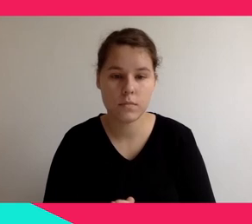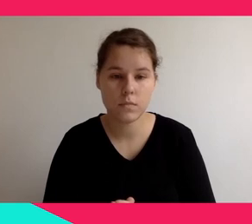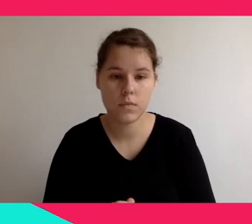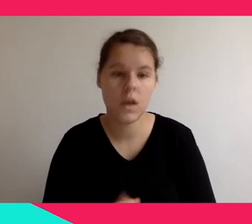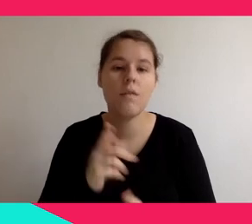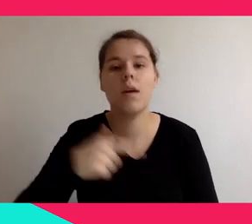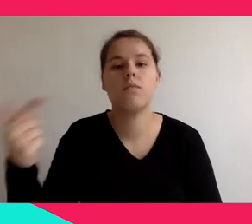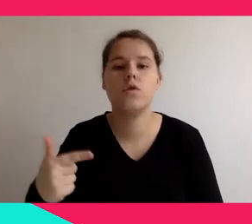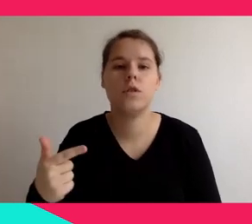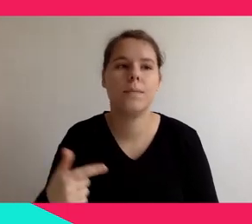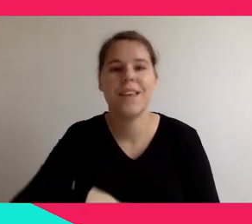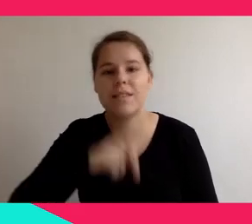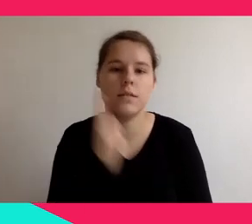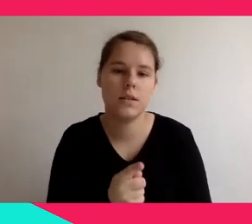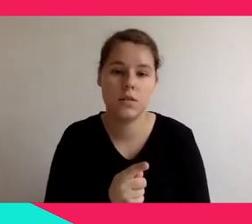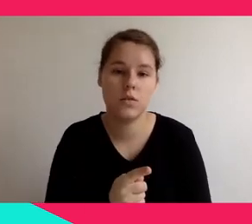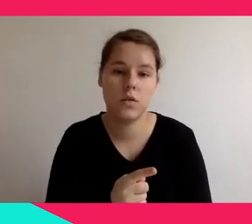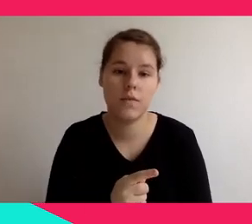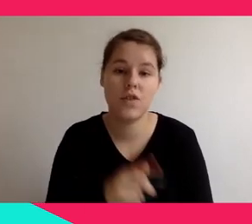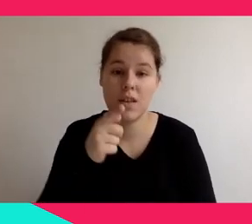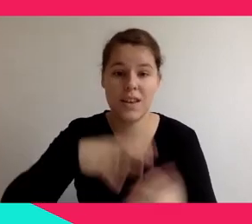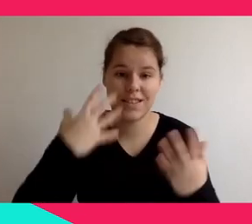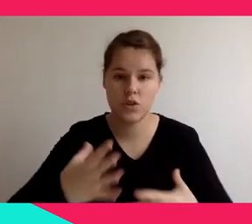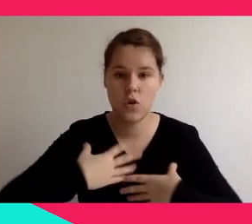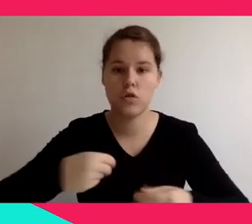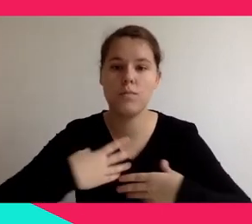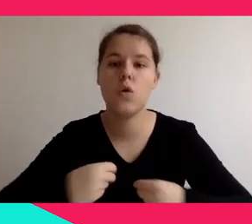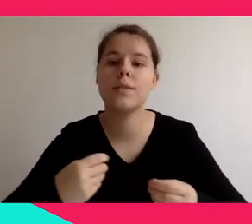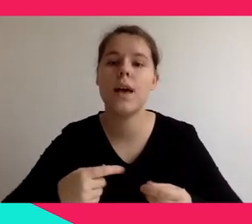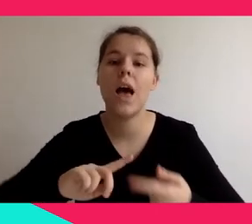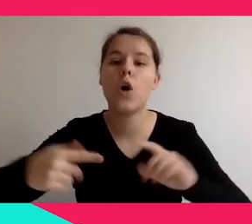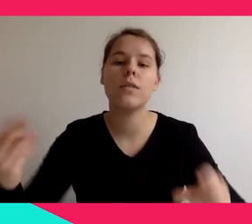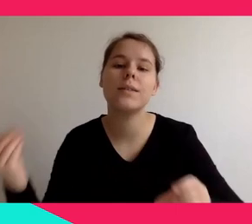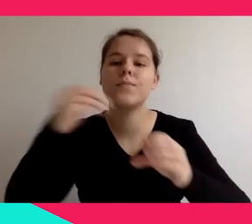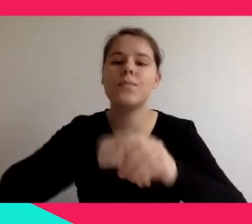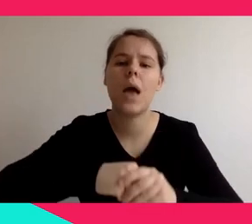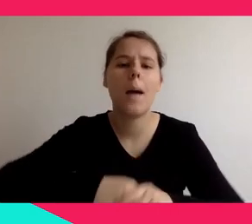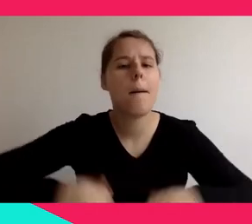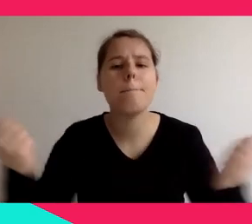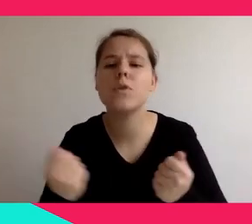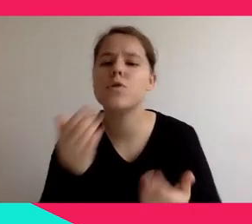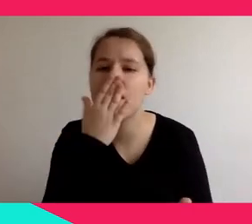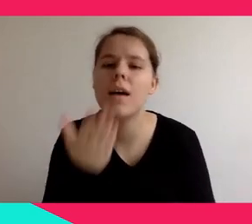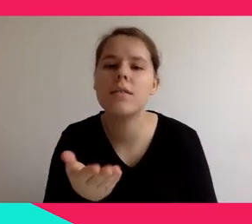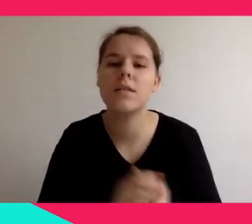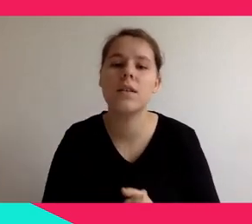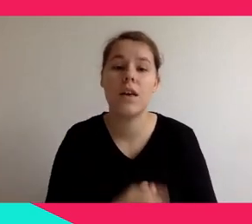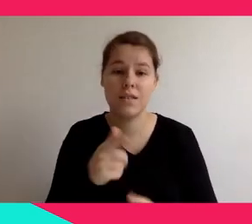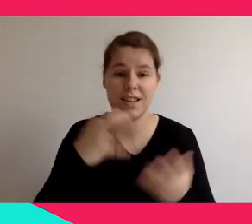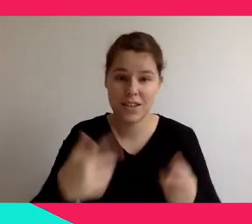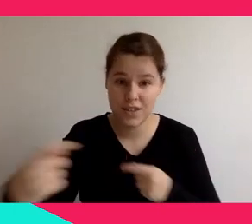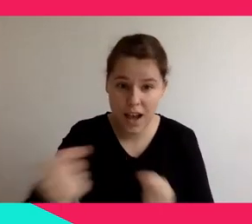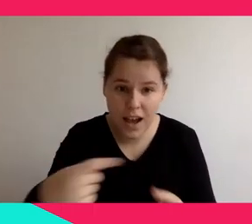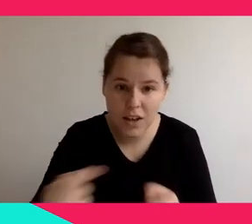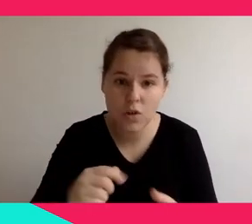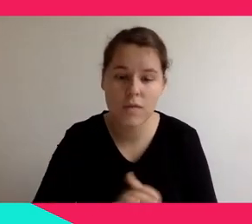visitors. In digital immersive experiences, you also have different degrees of immersion. For example, visual